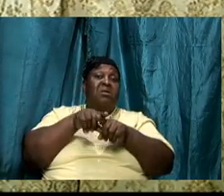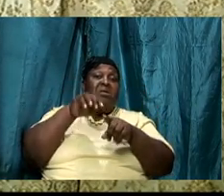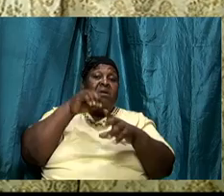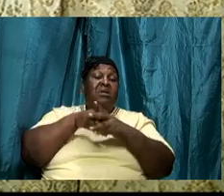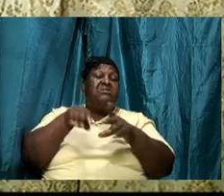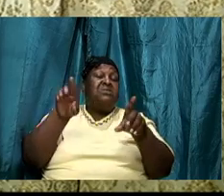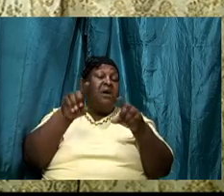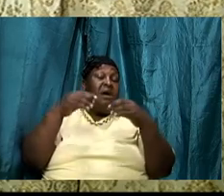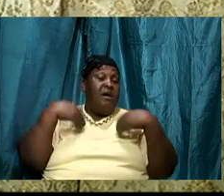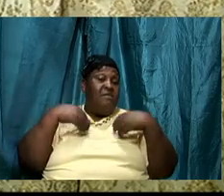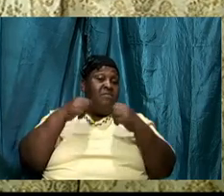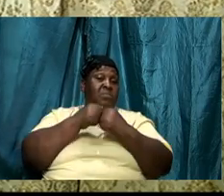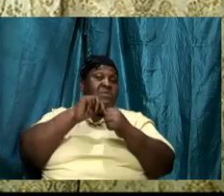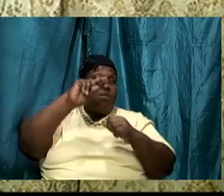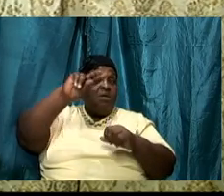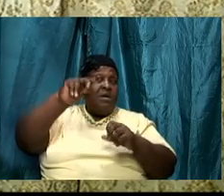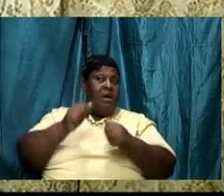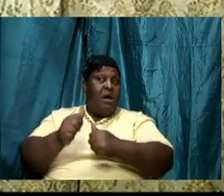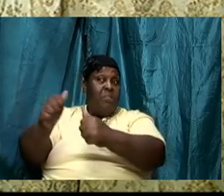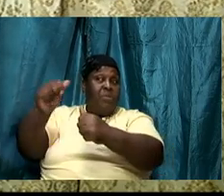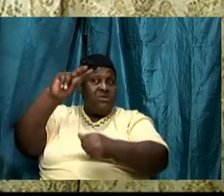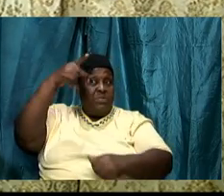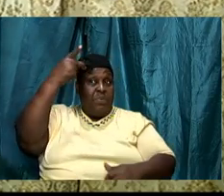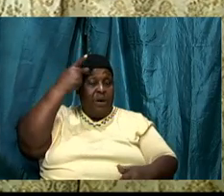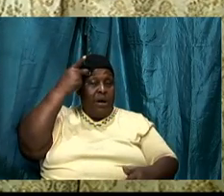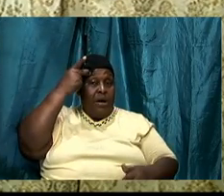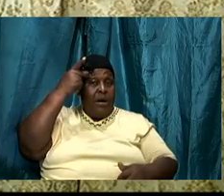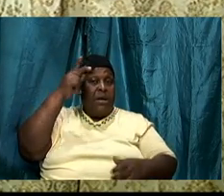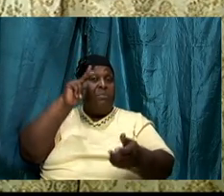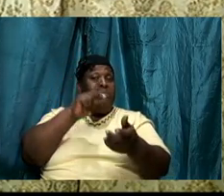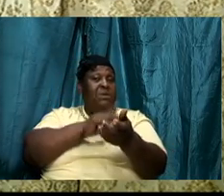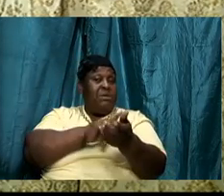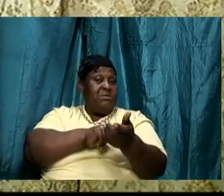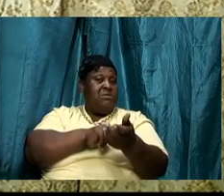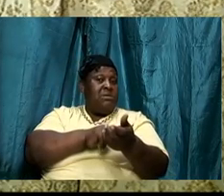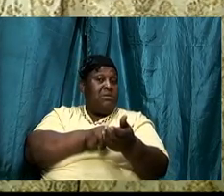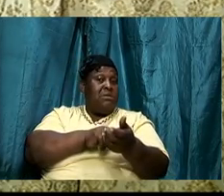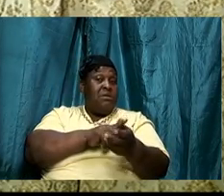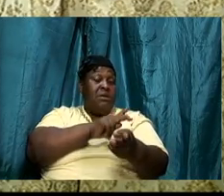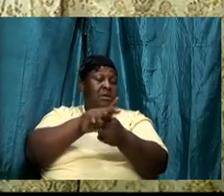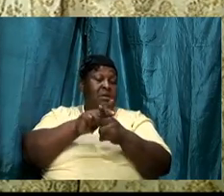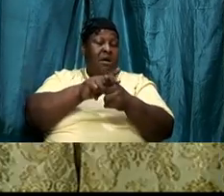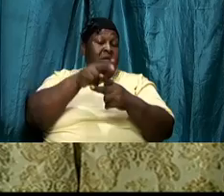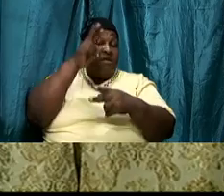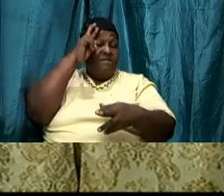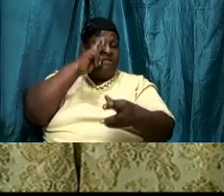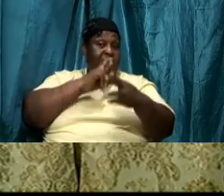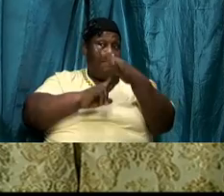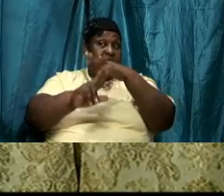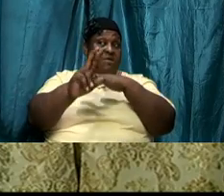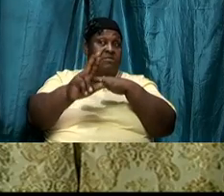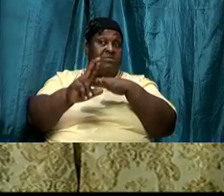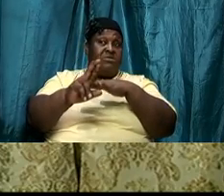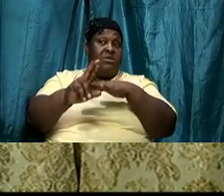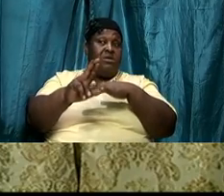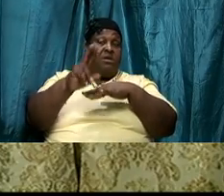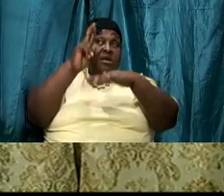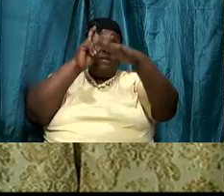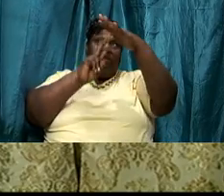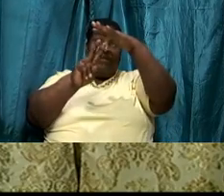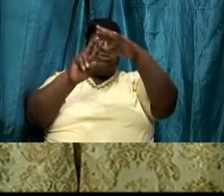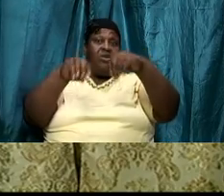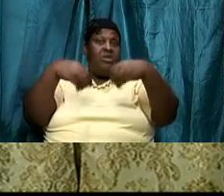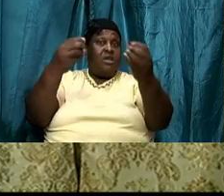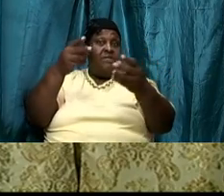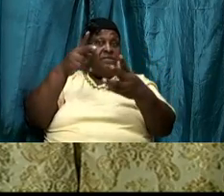Paul or with Peter with the kind of revelation that he gave to Paul or with the visions that he gave to Peter